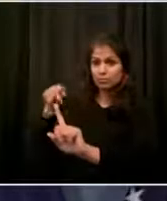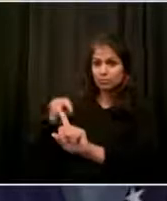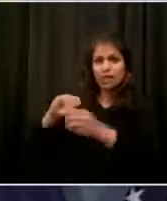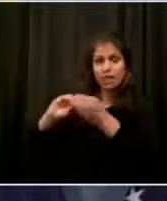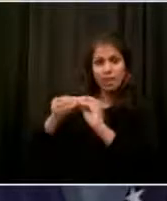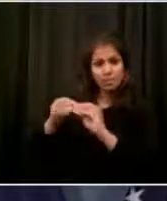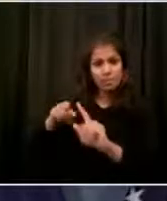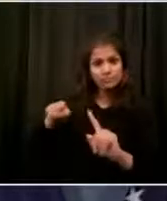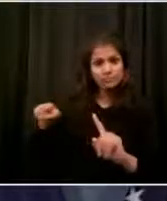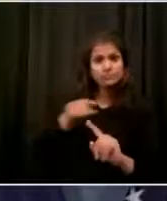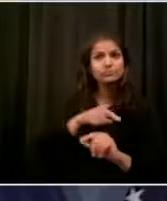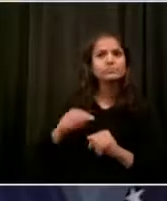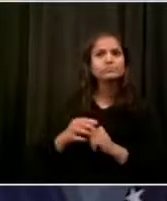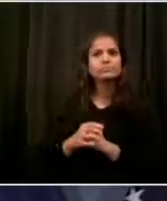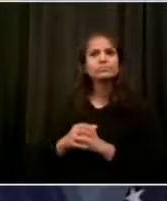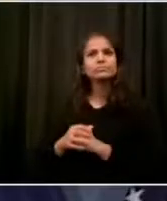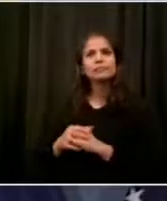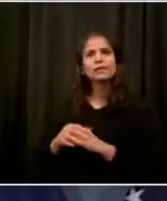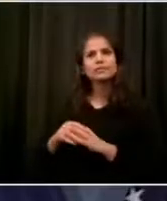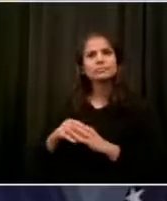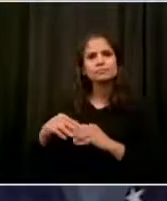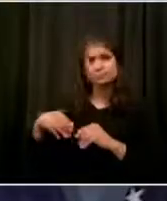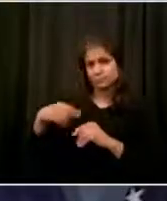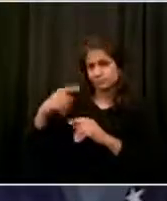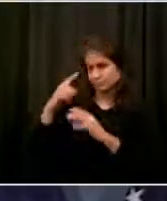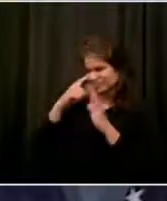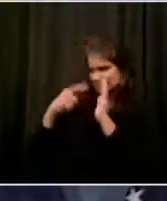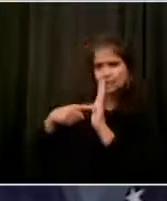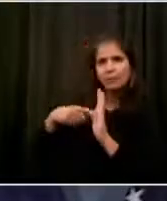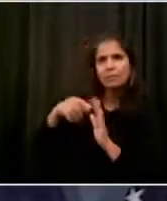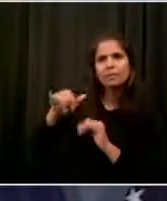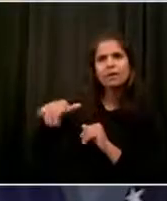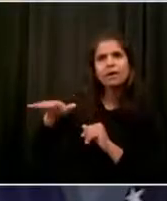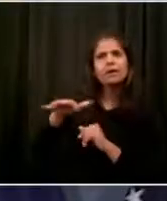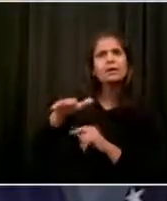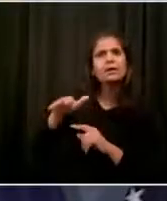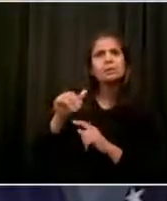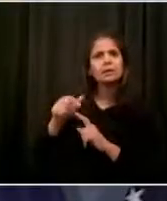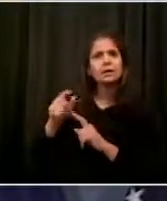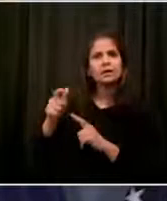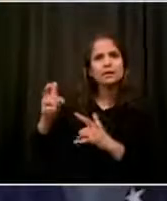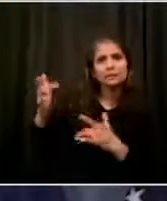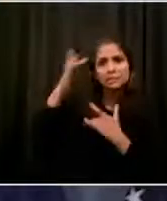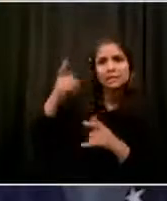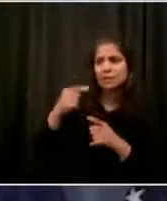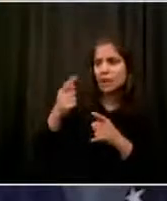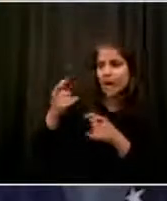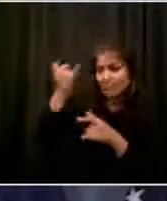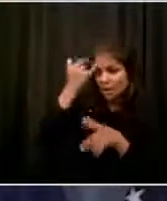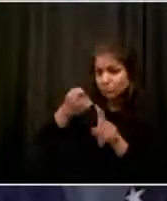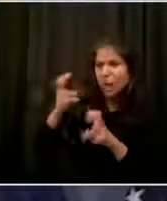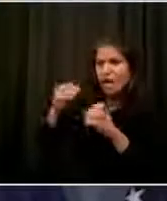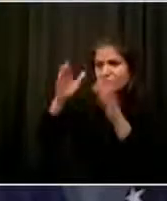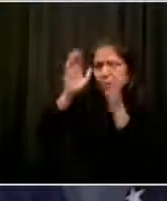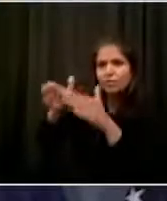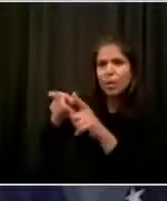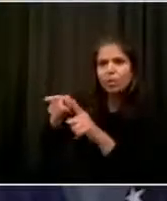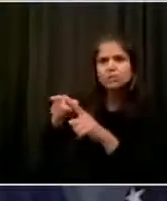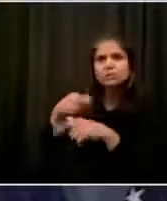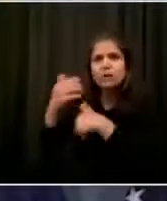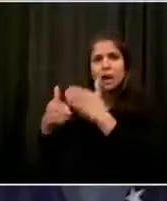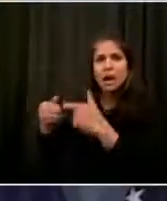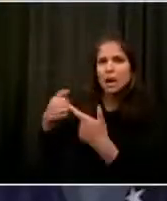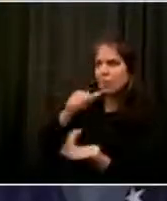well, presuming there are resources available as we move more and more people into Test and Trace. We're at thousands of people now. We're going to keep growing it.